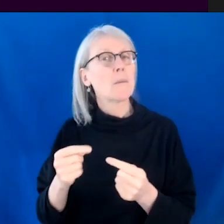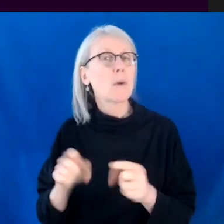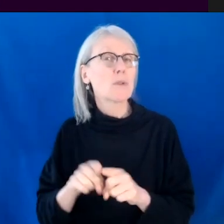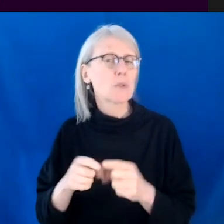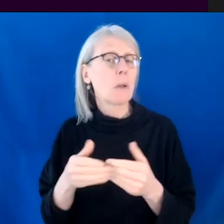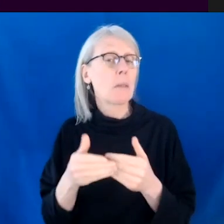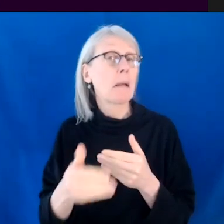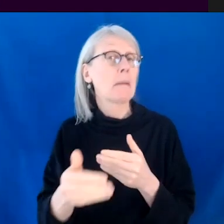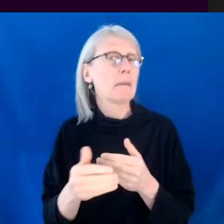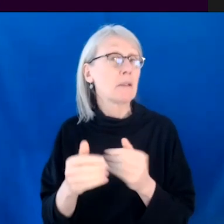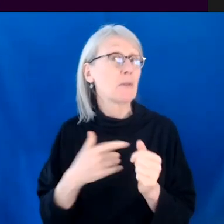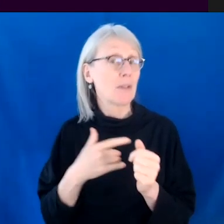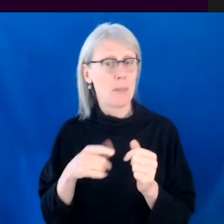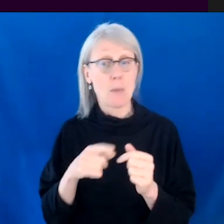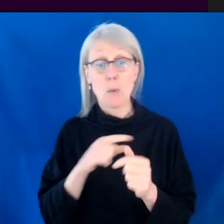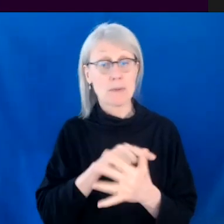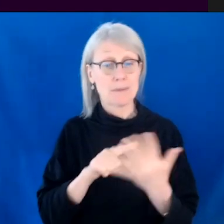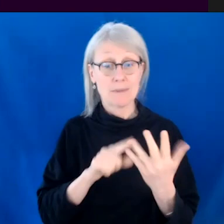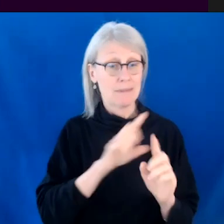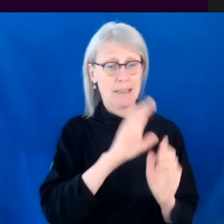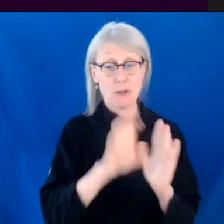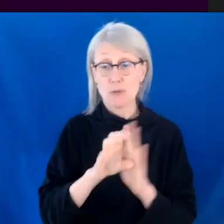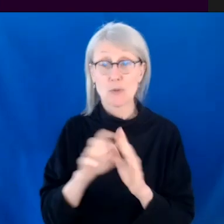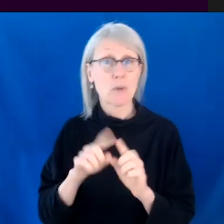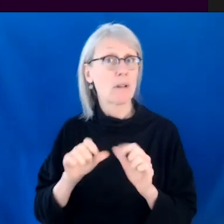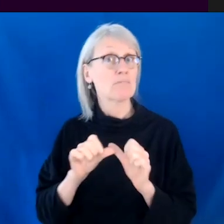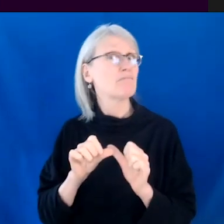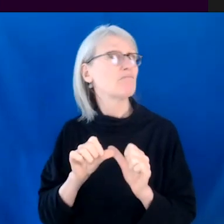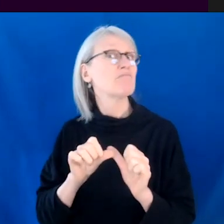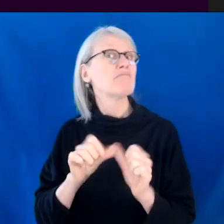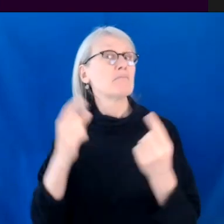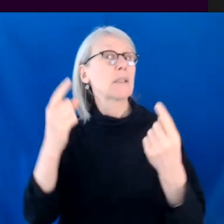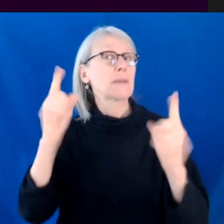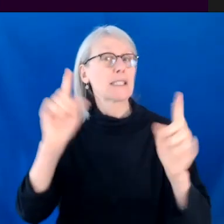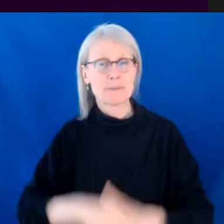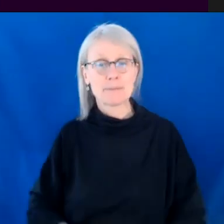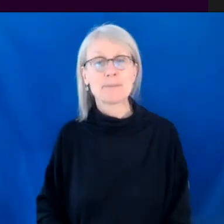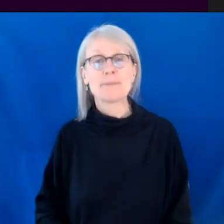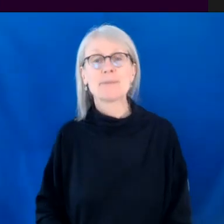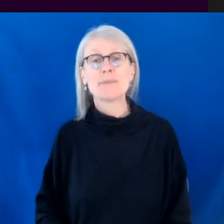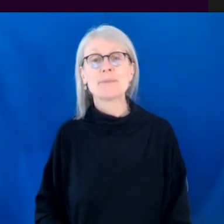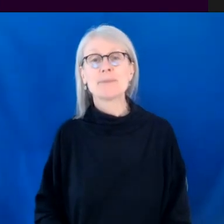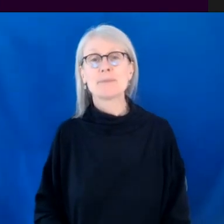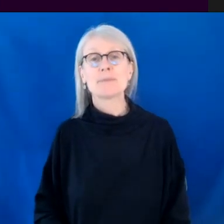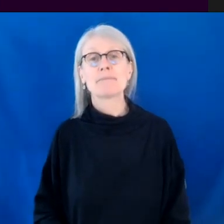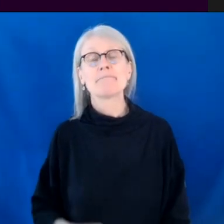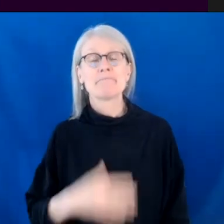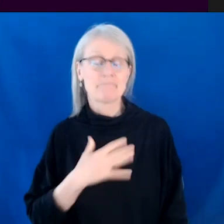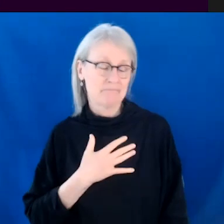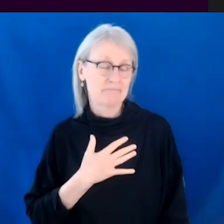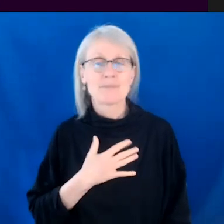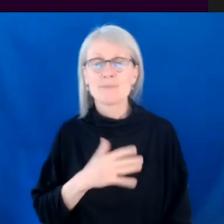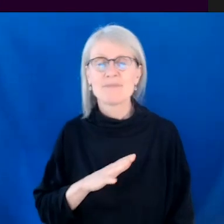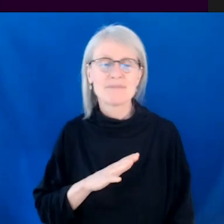that some of these characters might go on and achieve even more. Yeah. Well, that's like a hopeful note is always